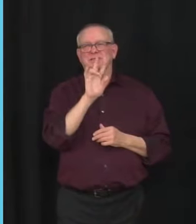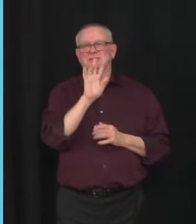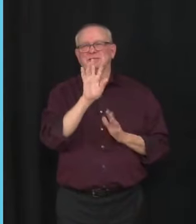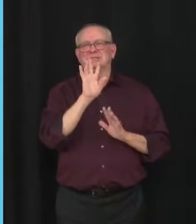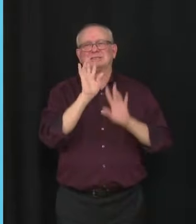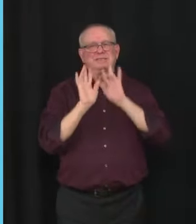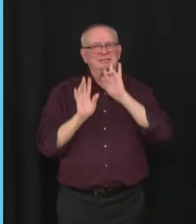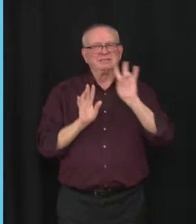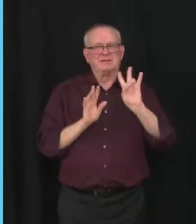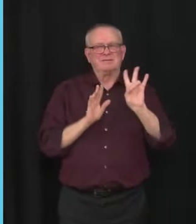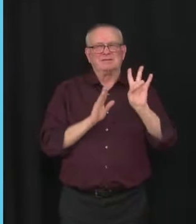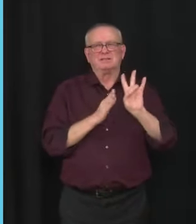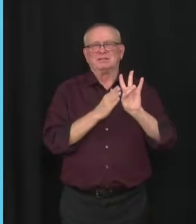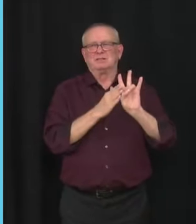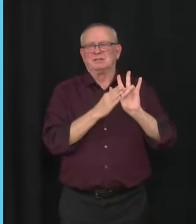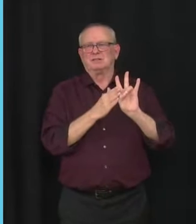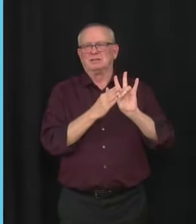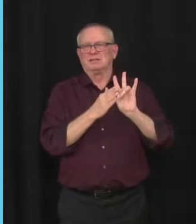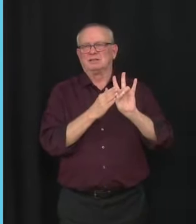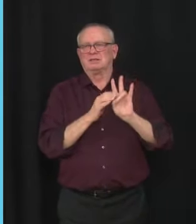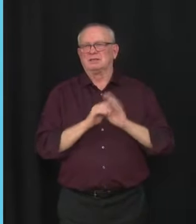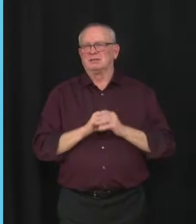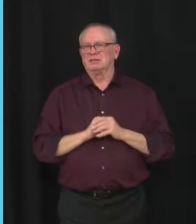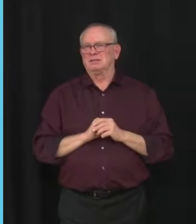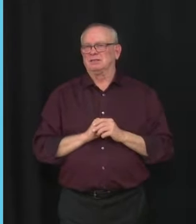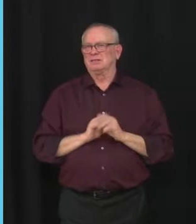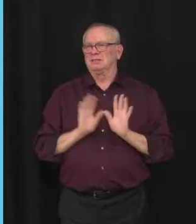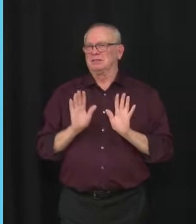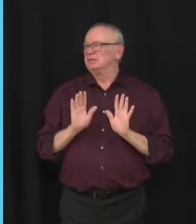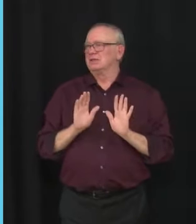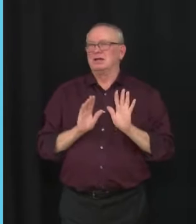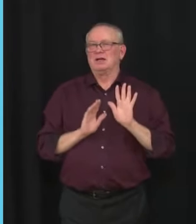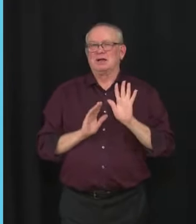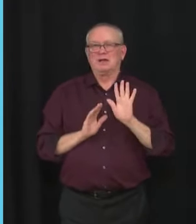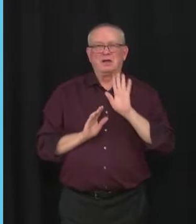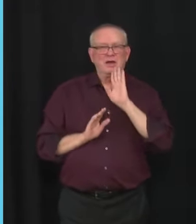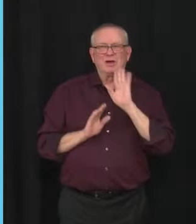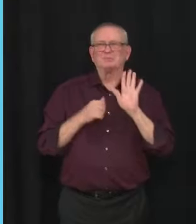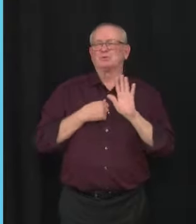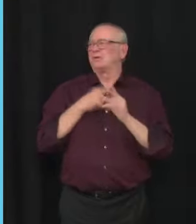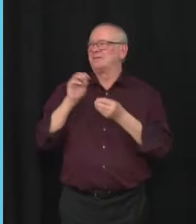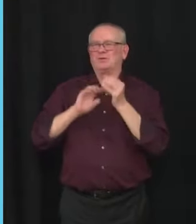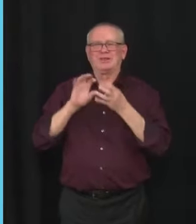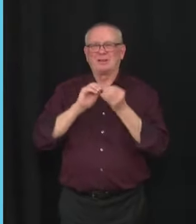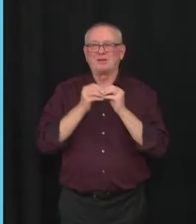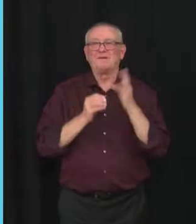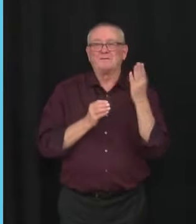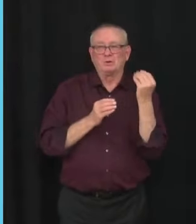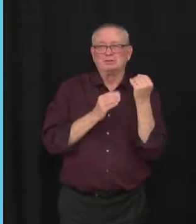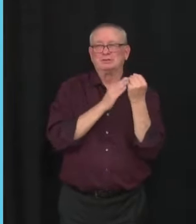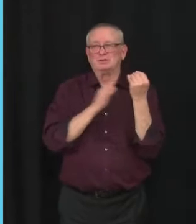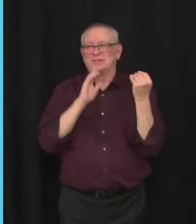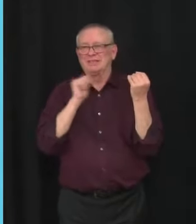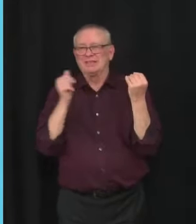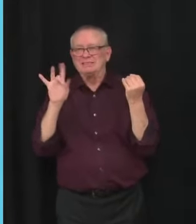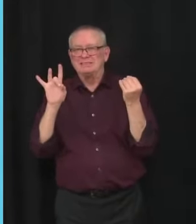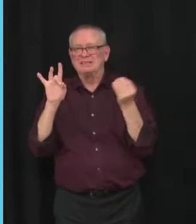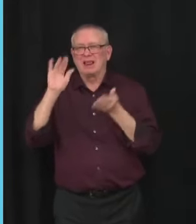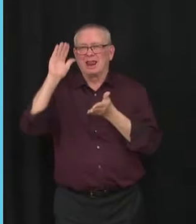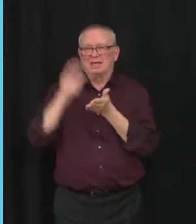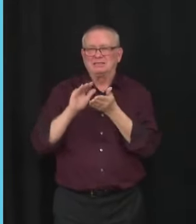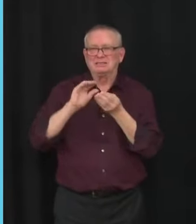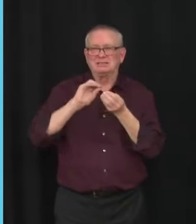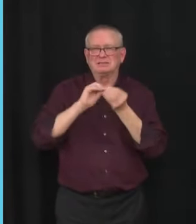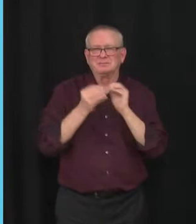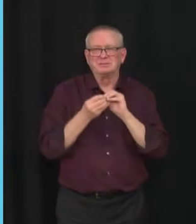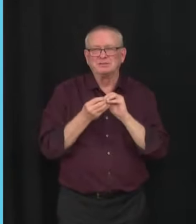available for that age group. So we talked to a pediatrician and a group called support our students who said that it makes no sense to avoid offering